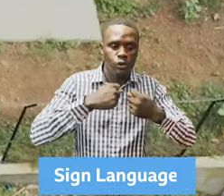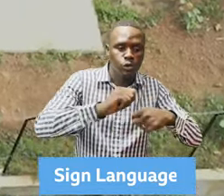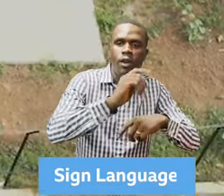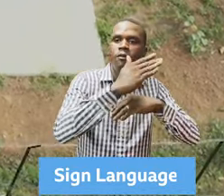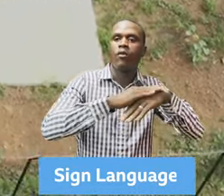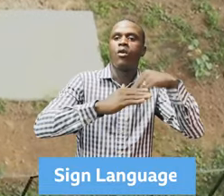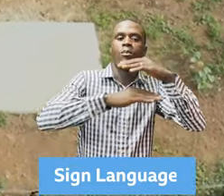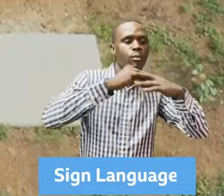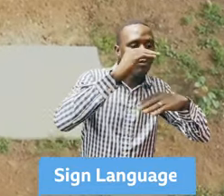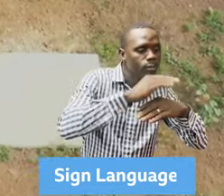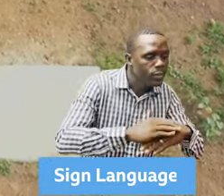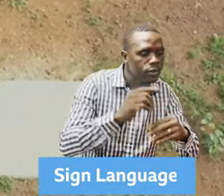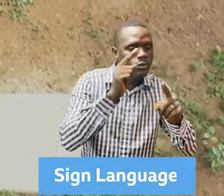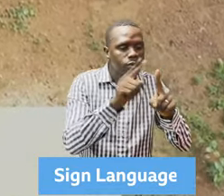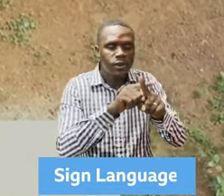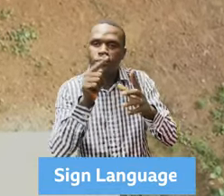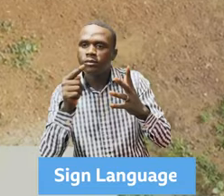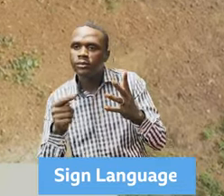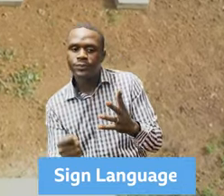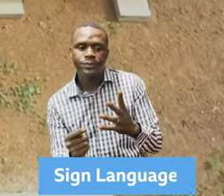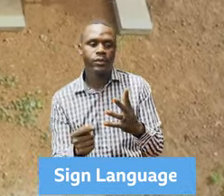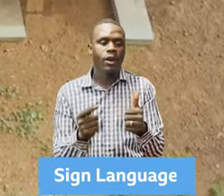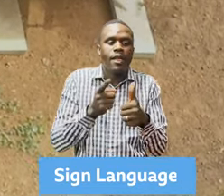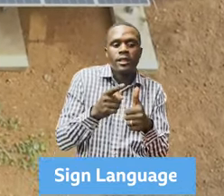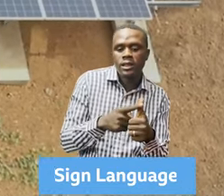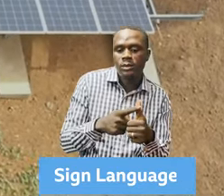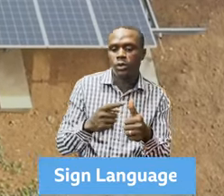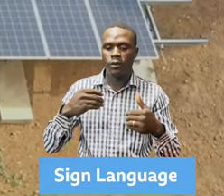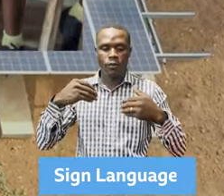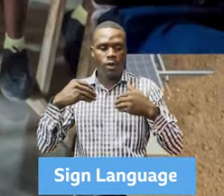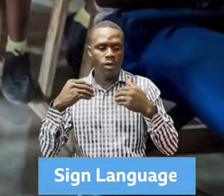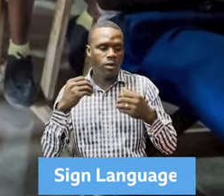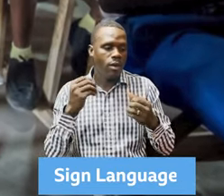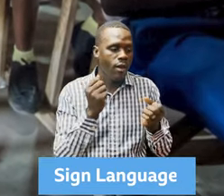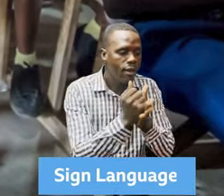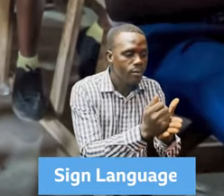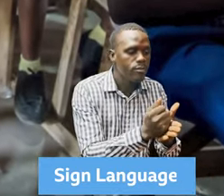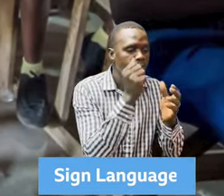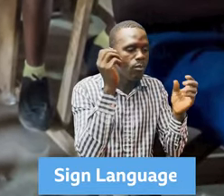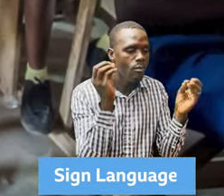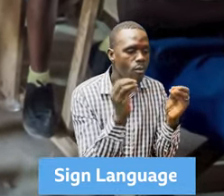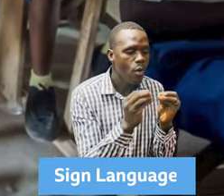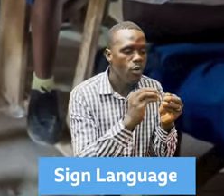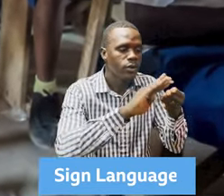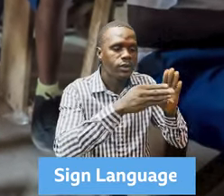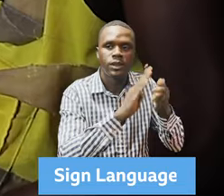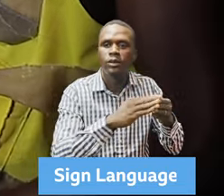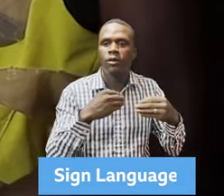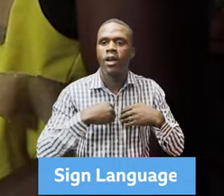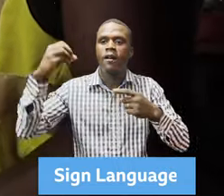needs such as extending access to energy in rural areas, to schools, health facilities,